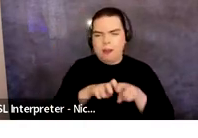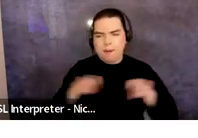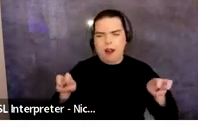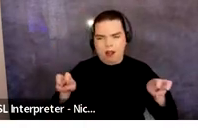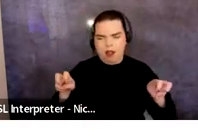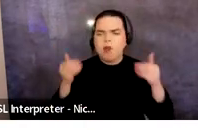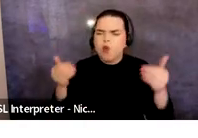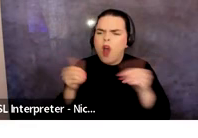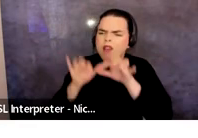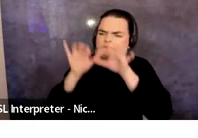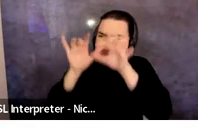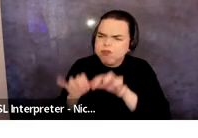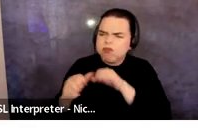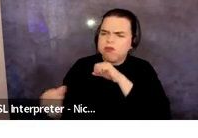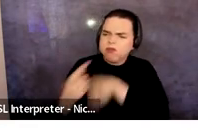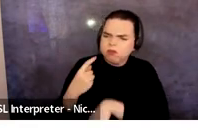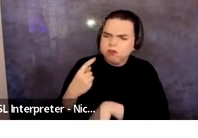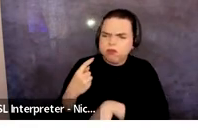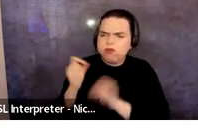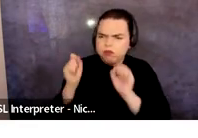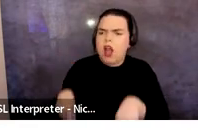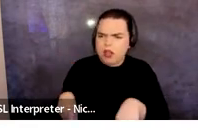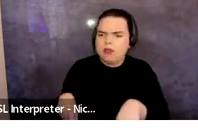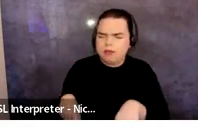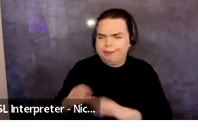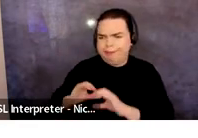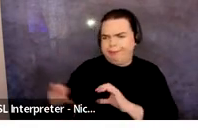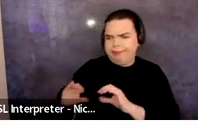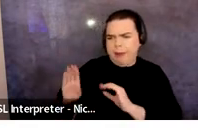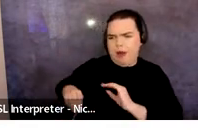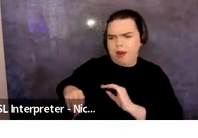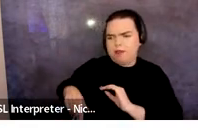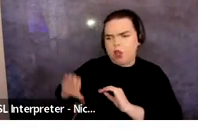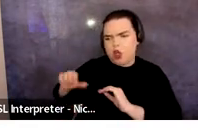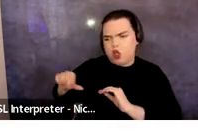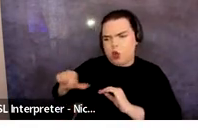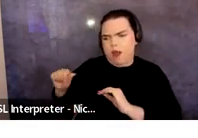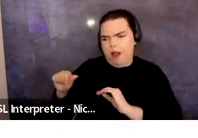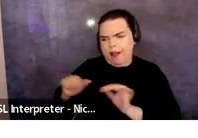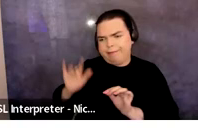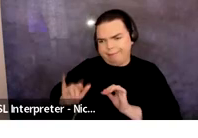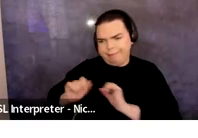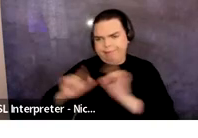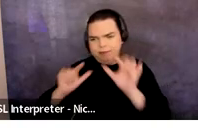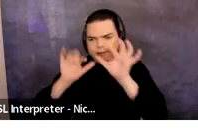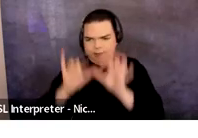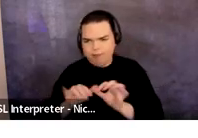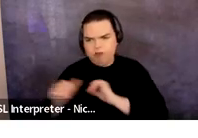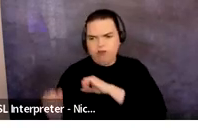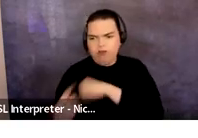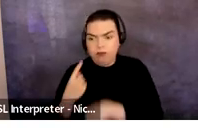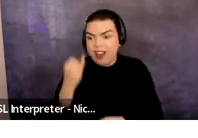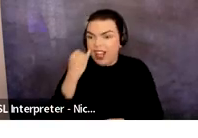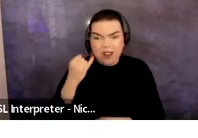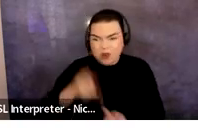the Q&A function at the bottom of your screen to submit questions and you can use the chat. If you have difficulty with typing